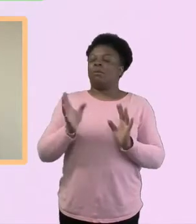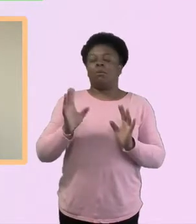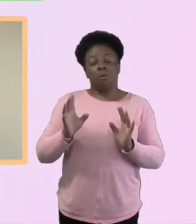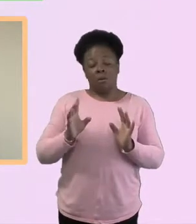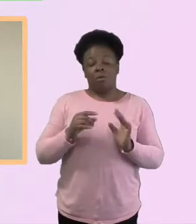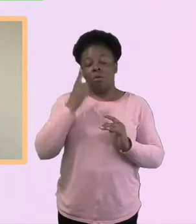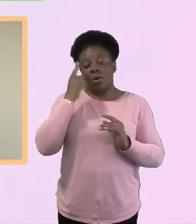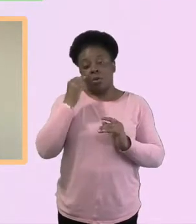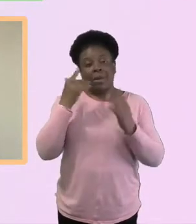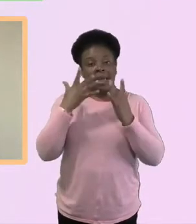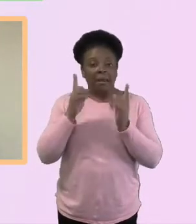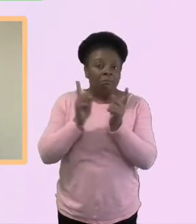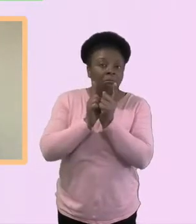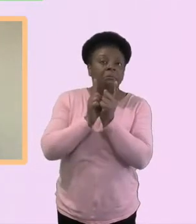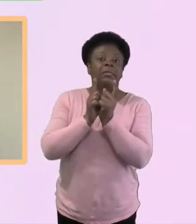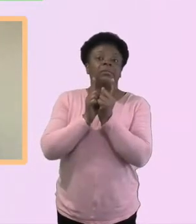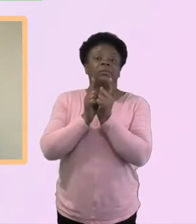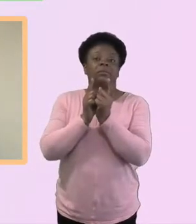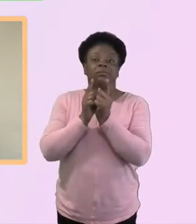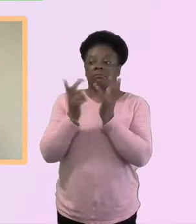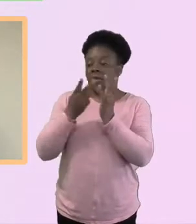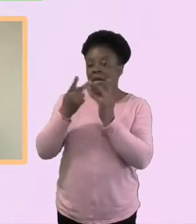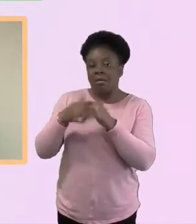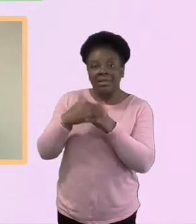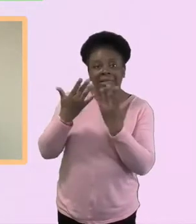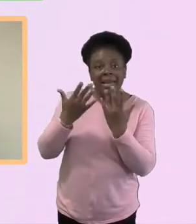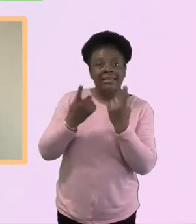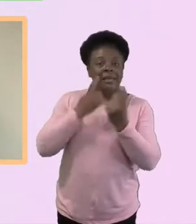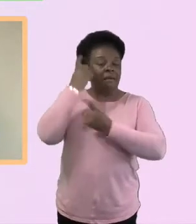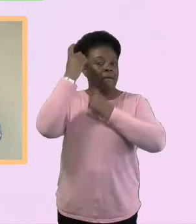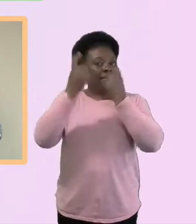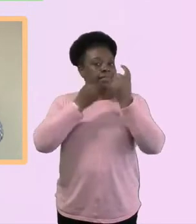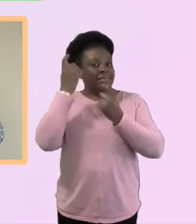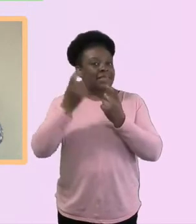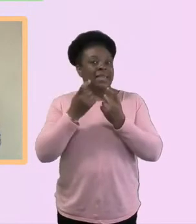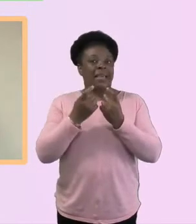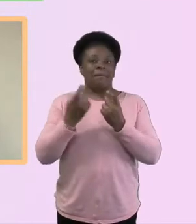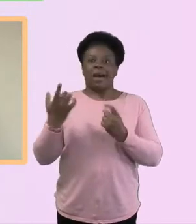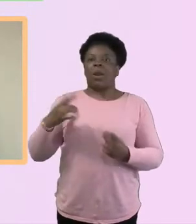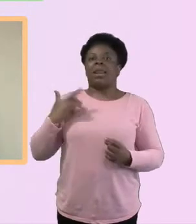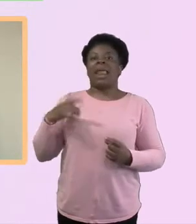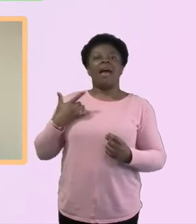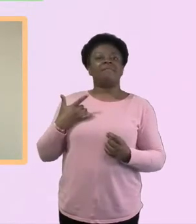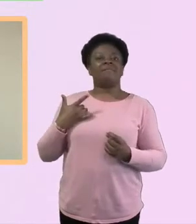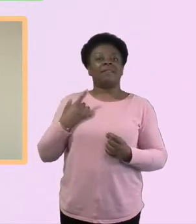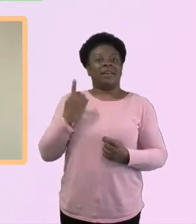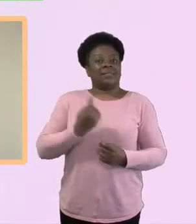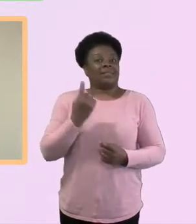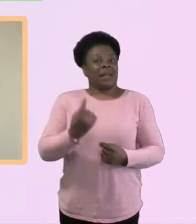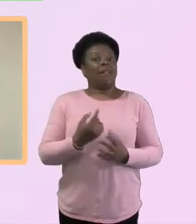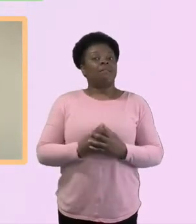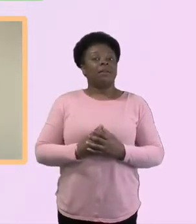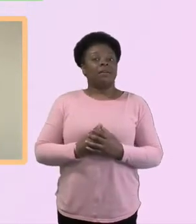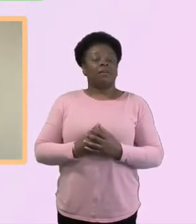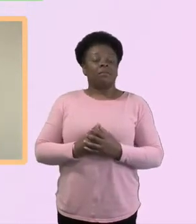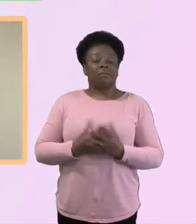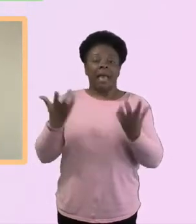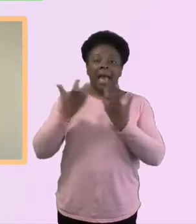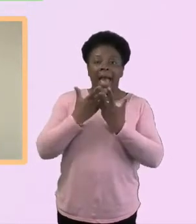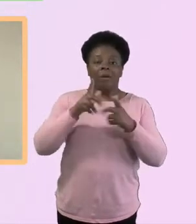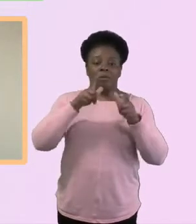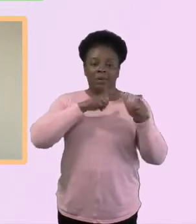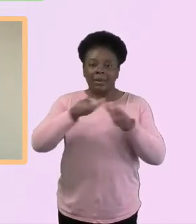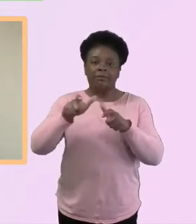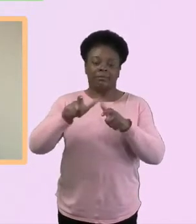Sunday. It's about, you know, well, it's about everything. It's about life, isn't it? So really trying to sort of